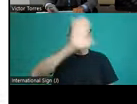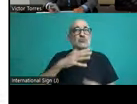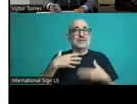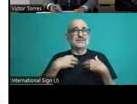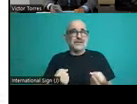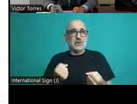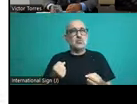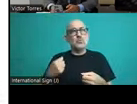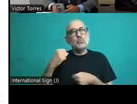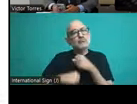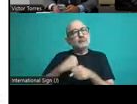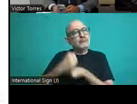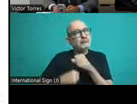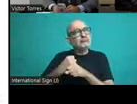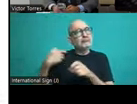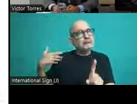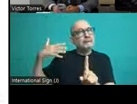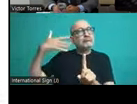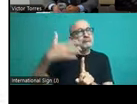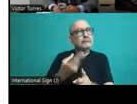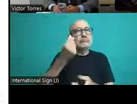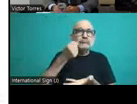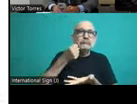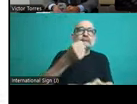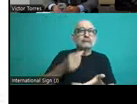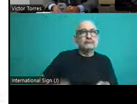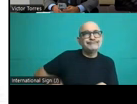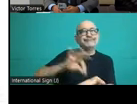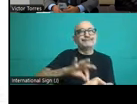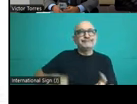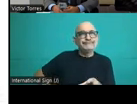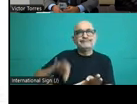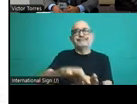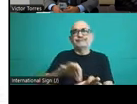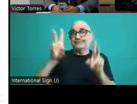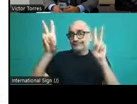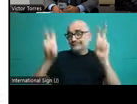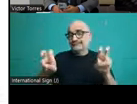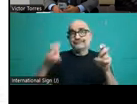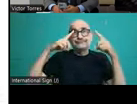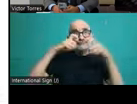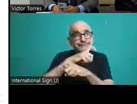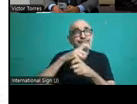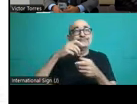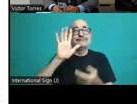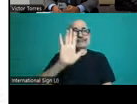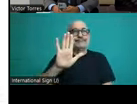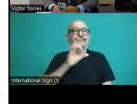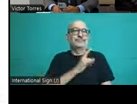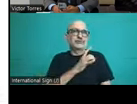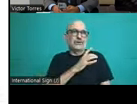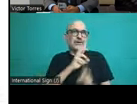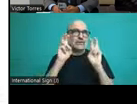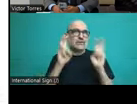Chile, these are quite high. The threshold is